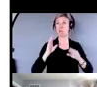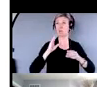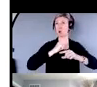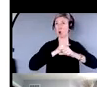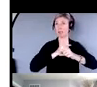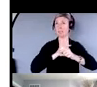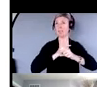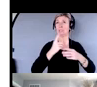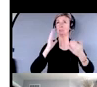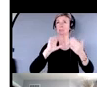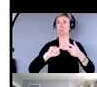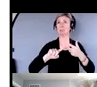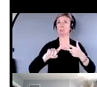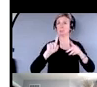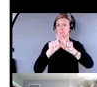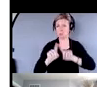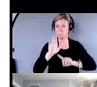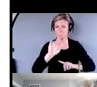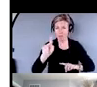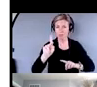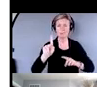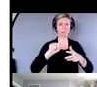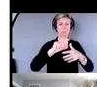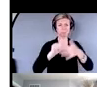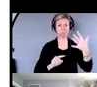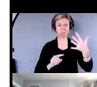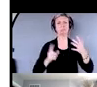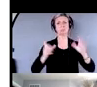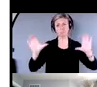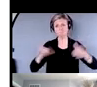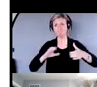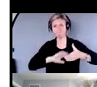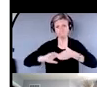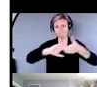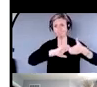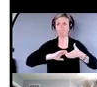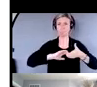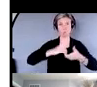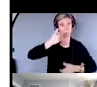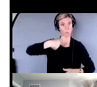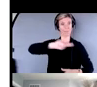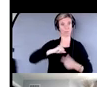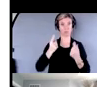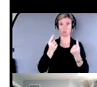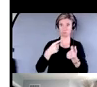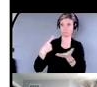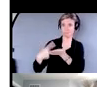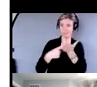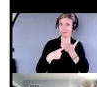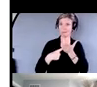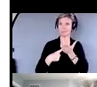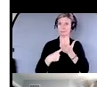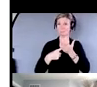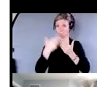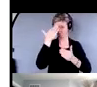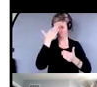law firms, or banking firms that we get together and just we, we talk about, you know,